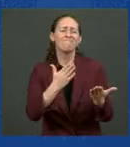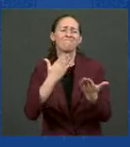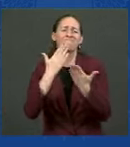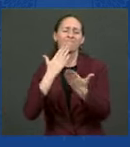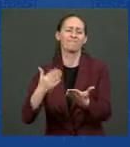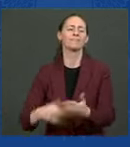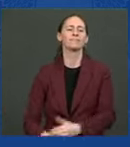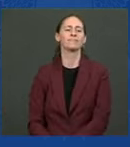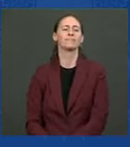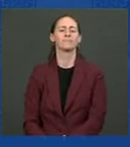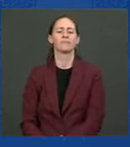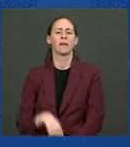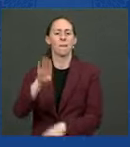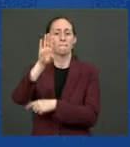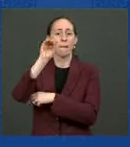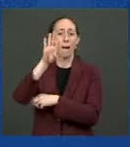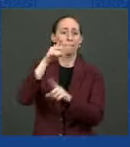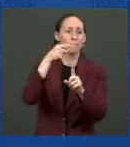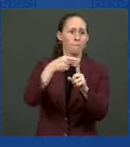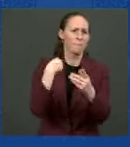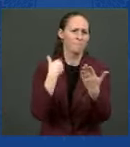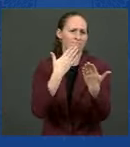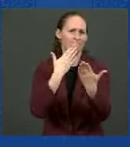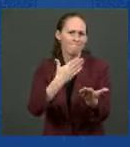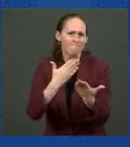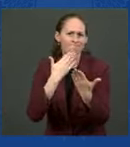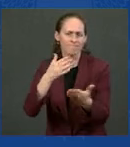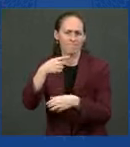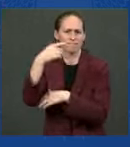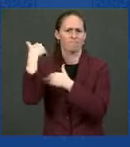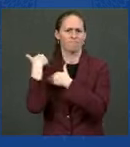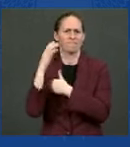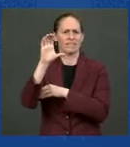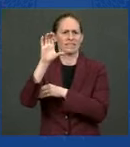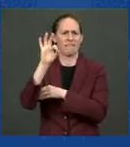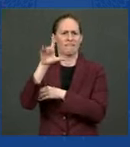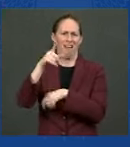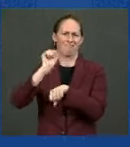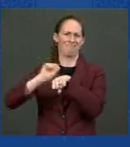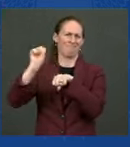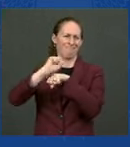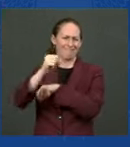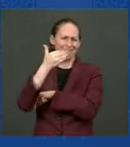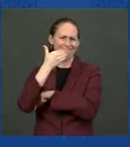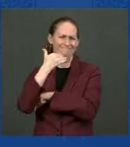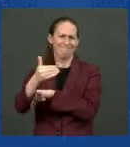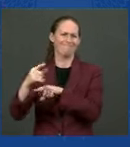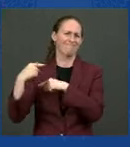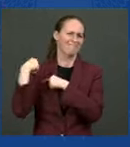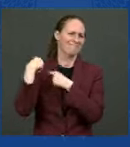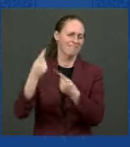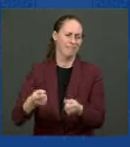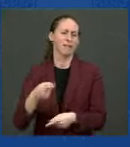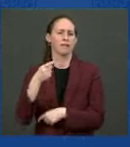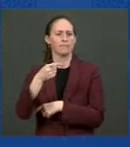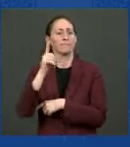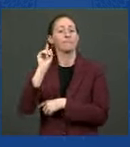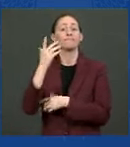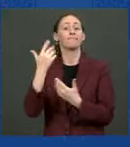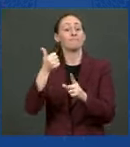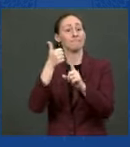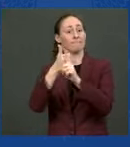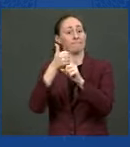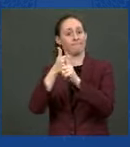for the incredible leadership that the CFL has done, hosting one of the first vaccination clinics